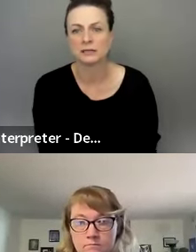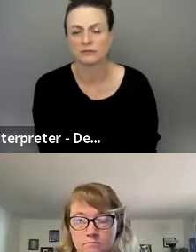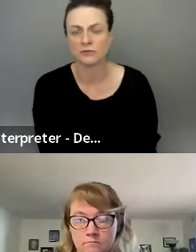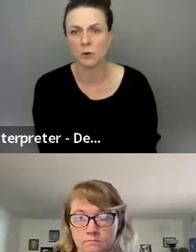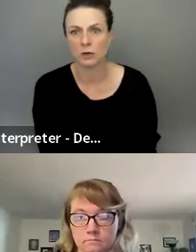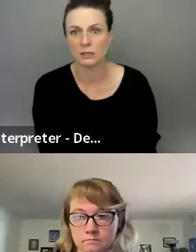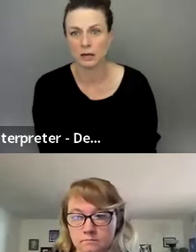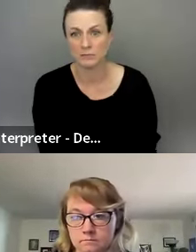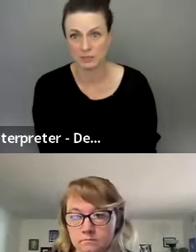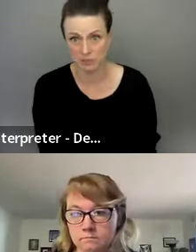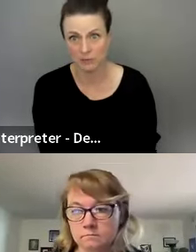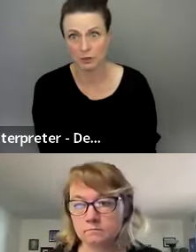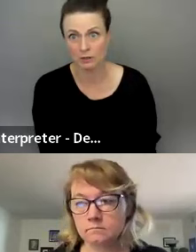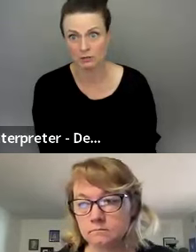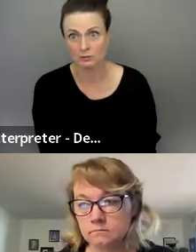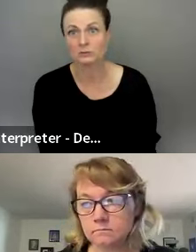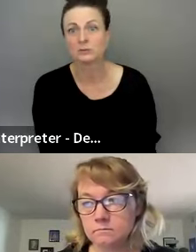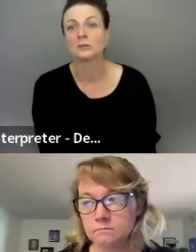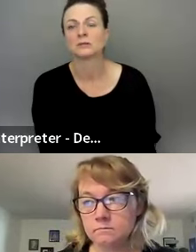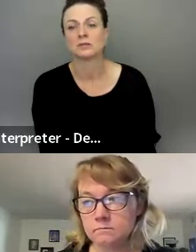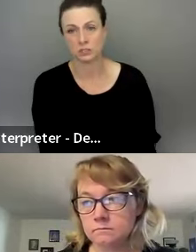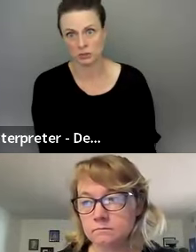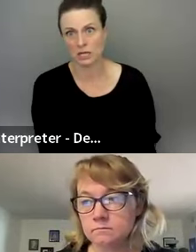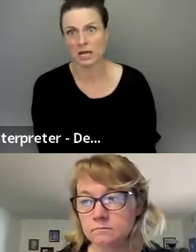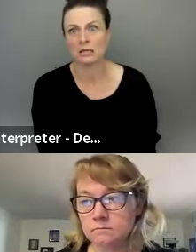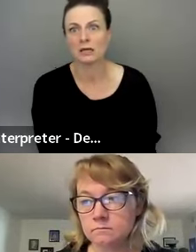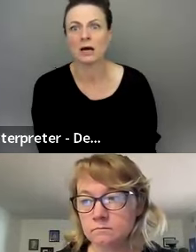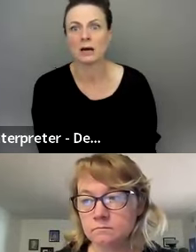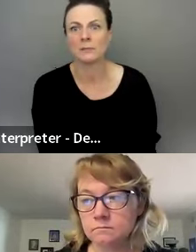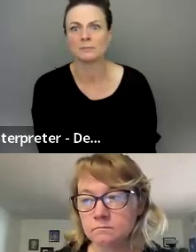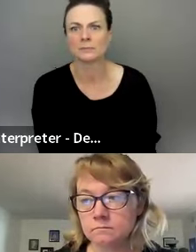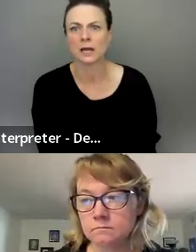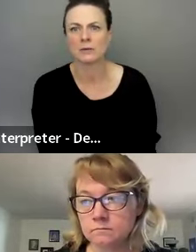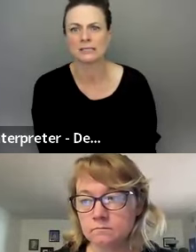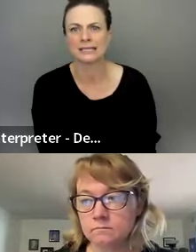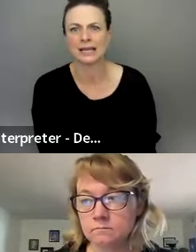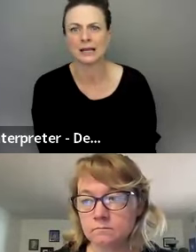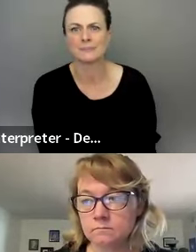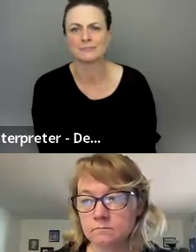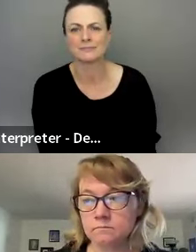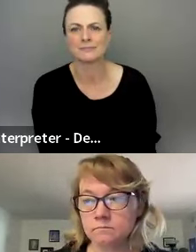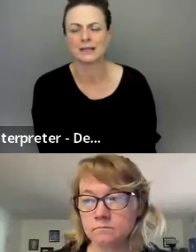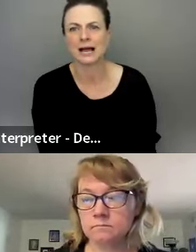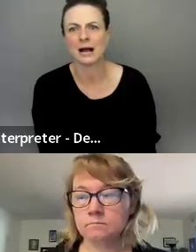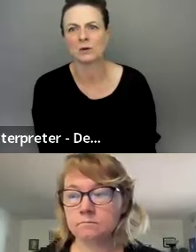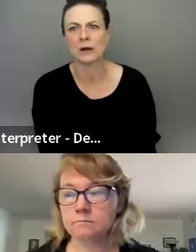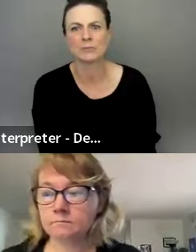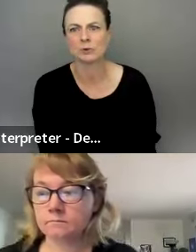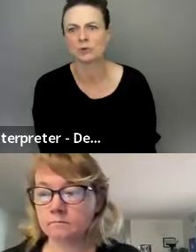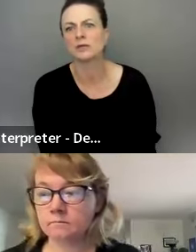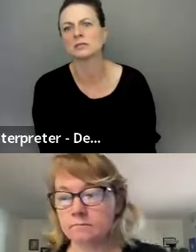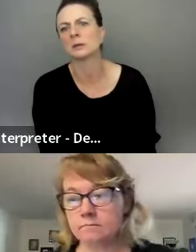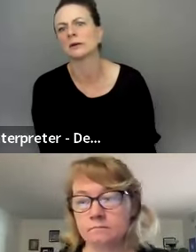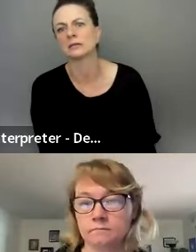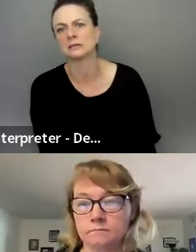But for, um, September, this Thursday, um, I was thinking, how do I